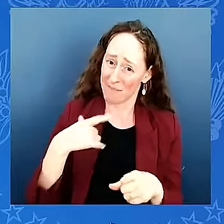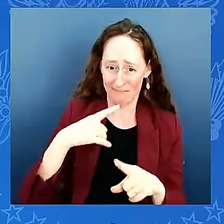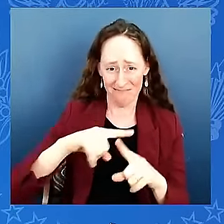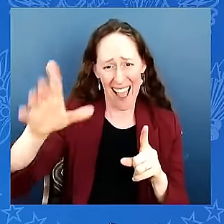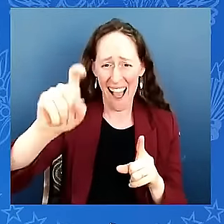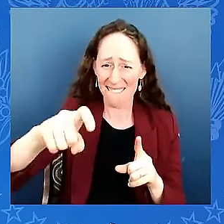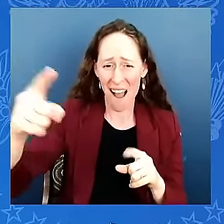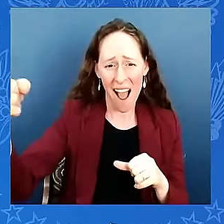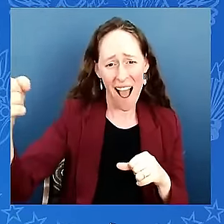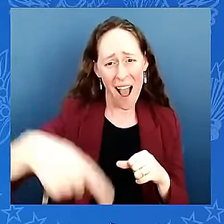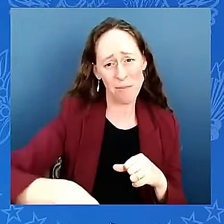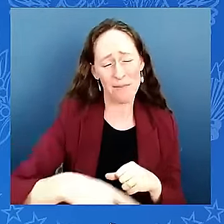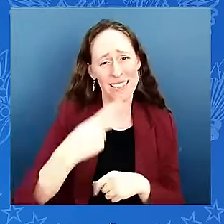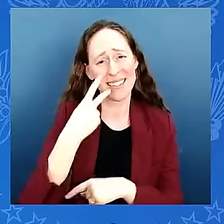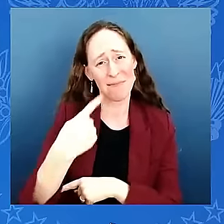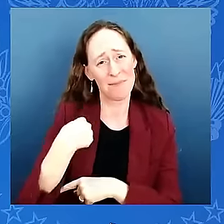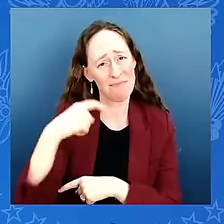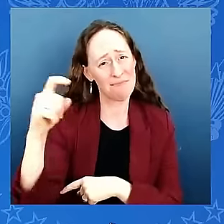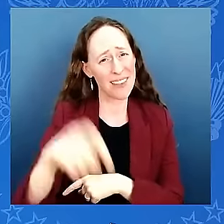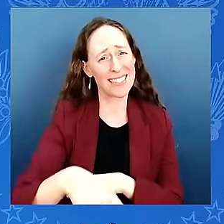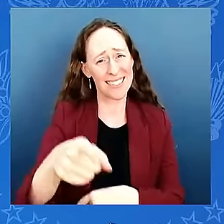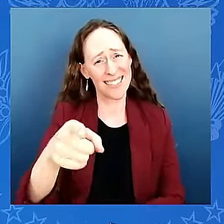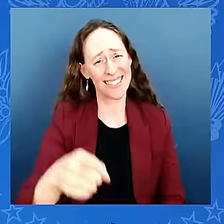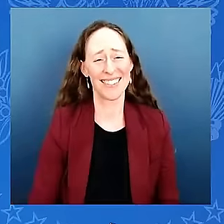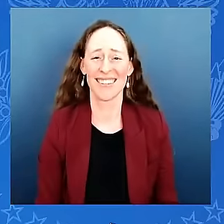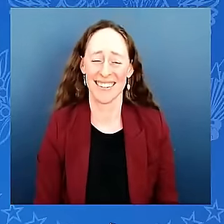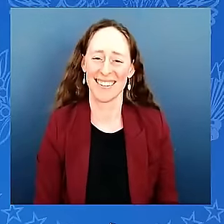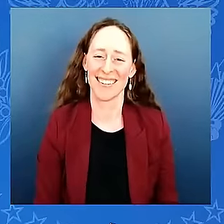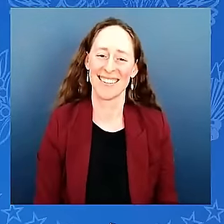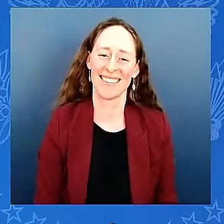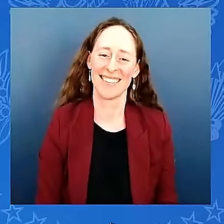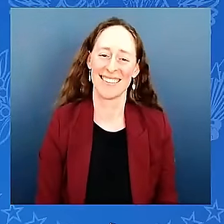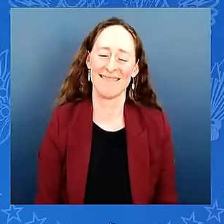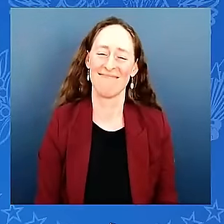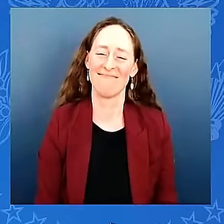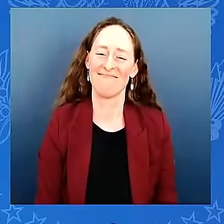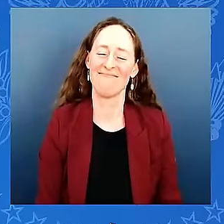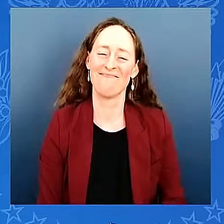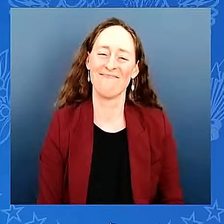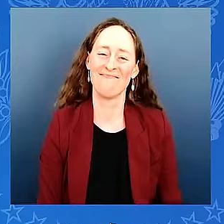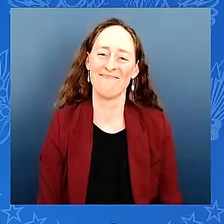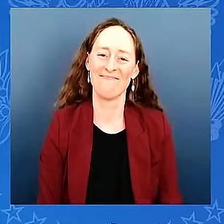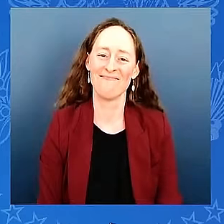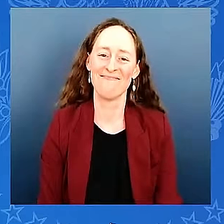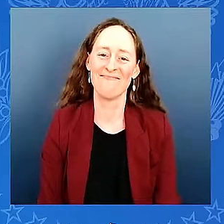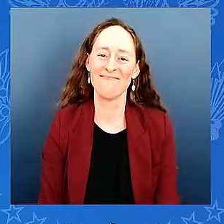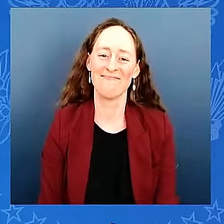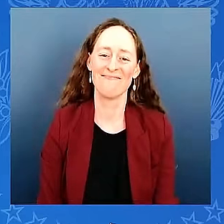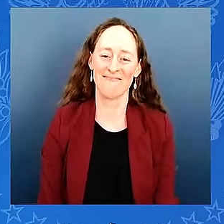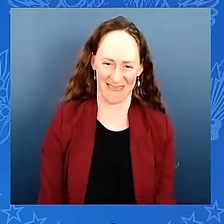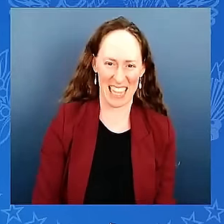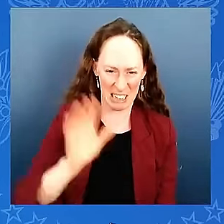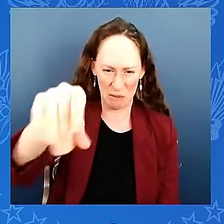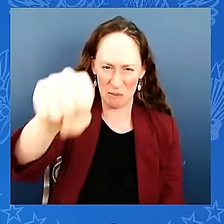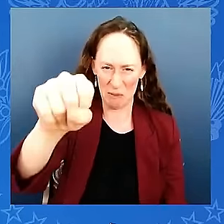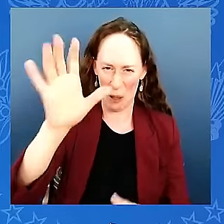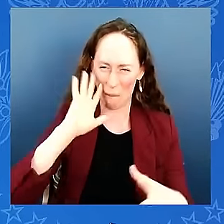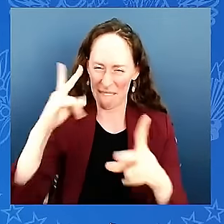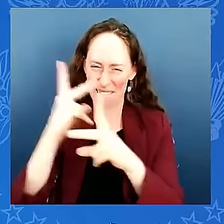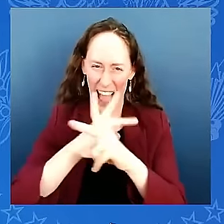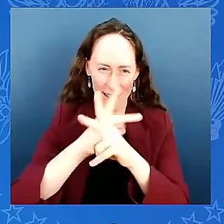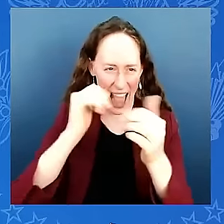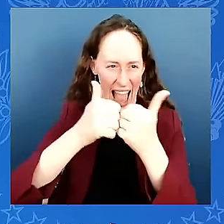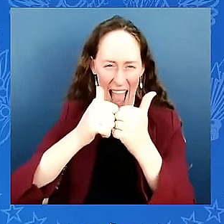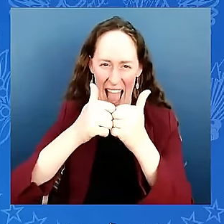mr mayor we'll get we'll figure that out boss we'll figure that out uh thank you so much for your courage ms